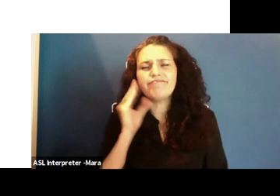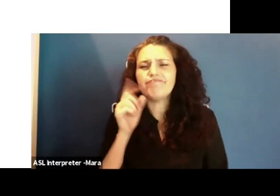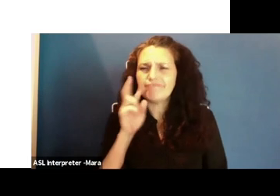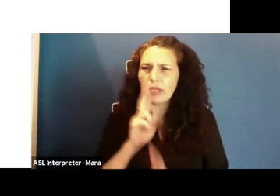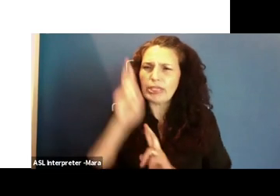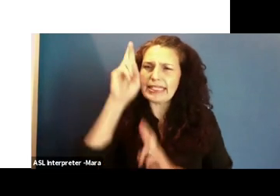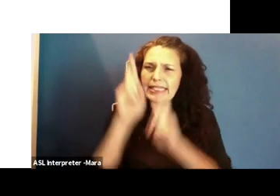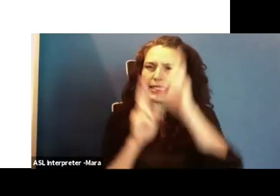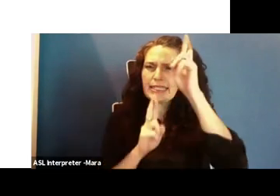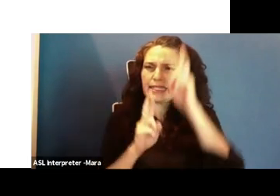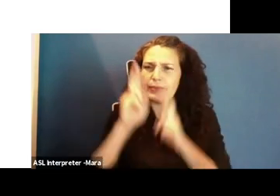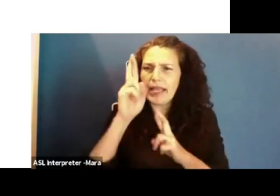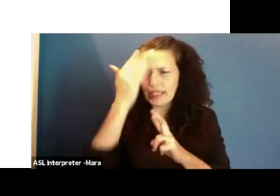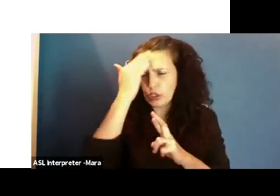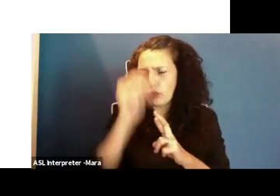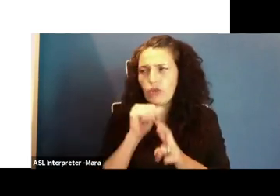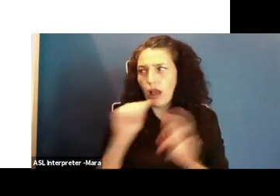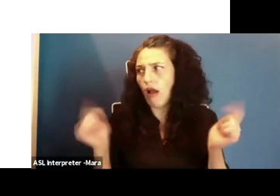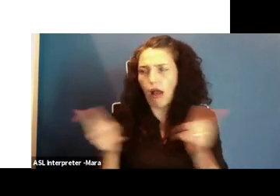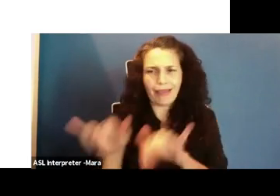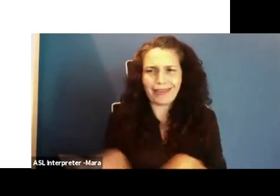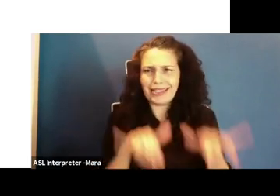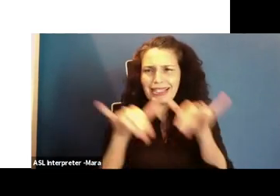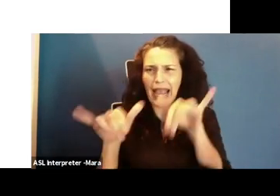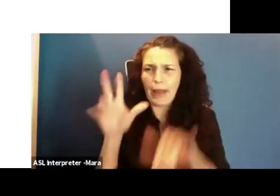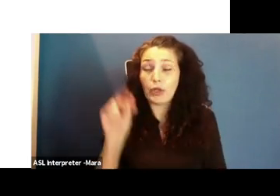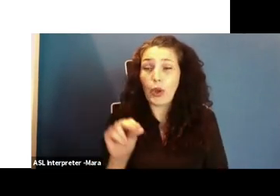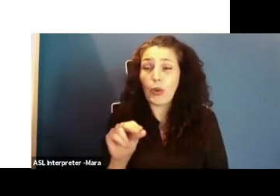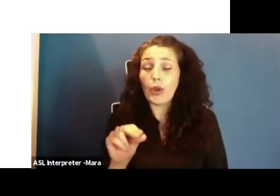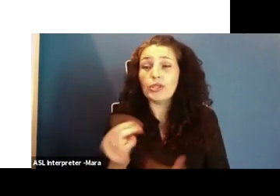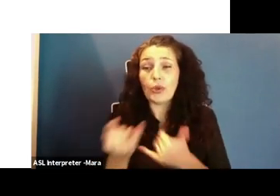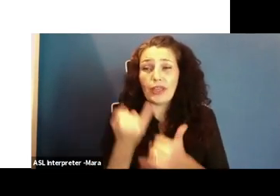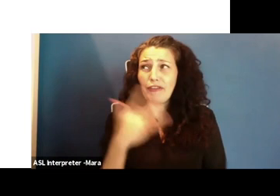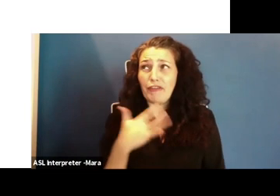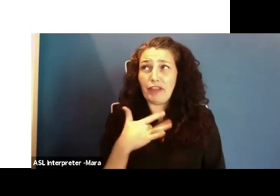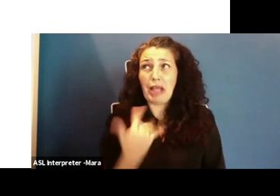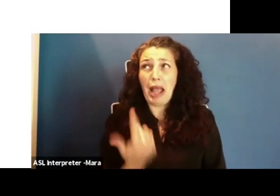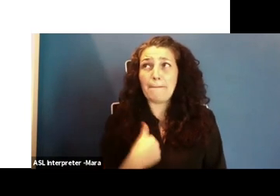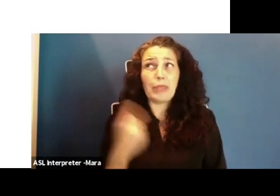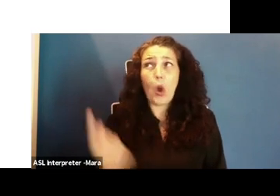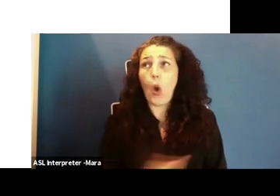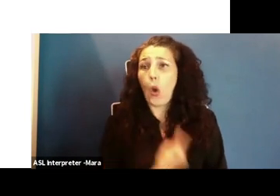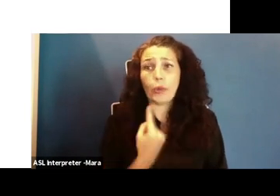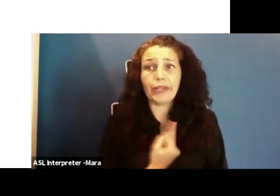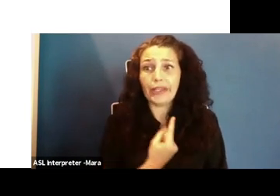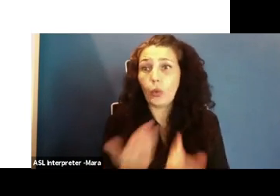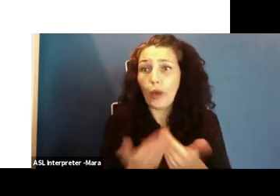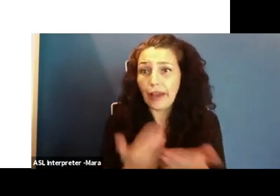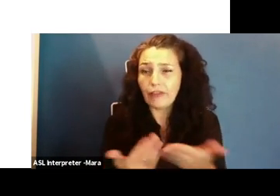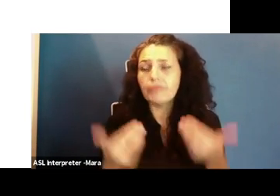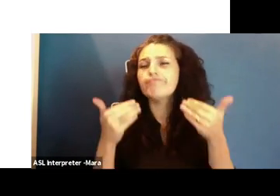there's not a one size fits all. So being the only has been challenging, but I want you to know you can